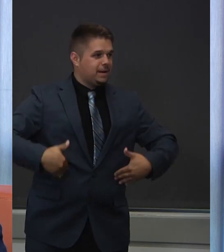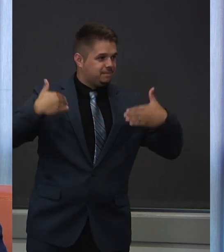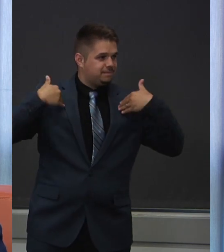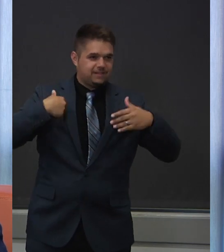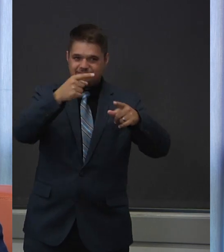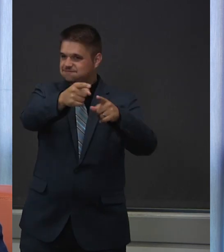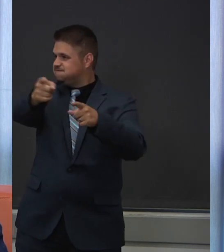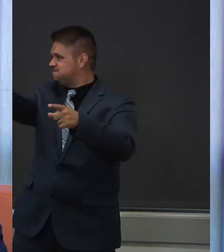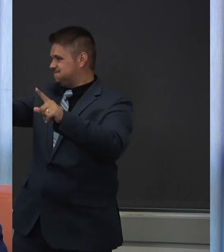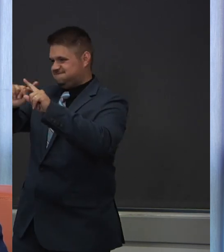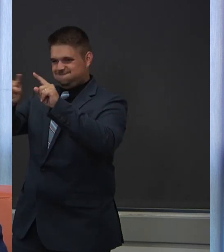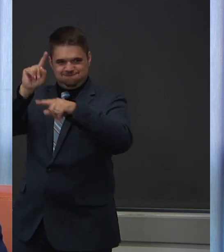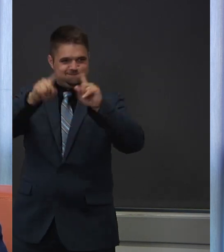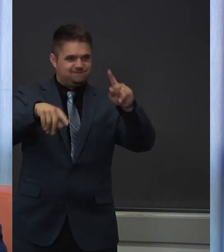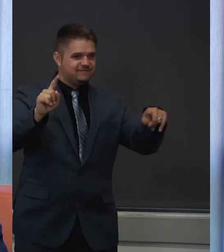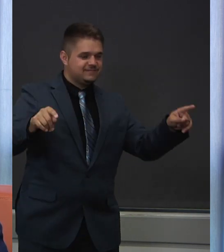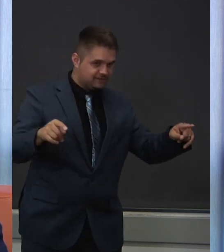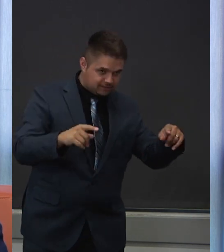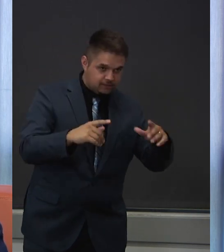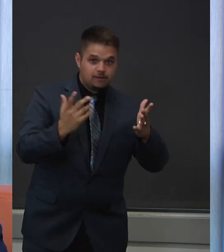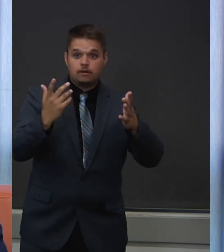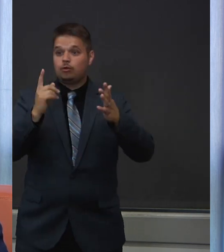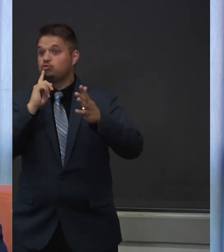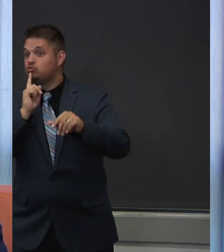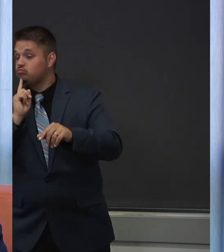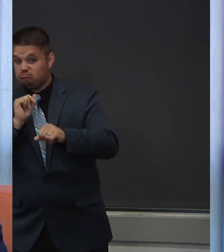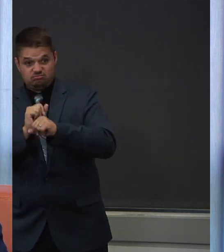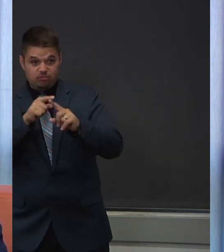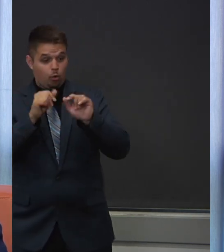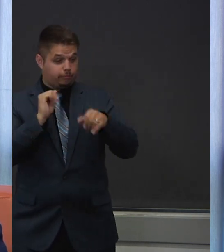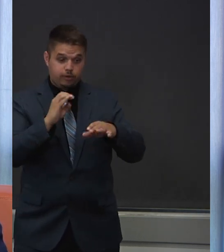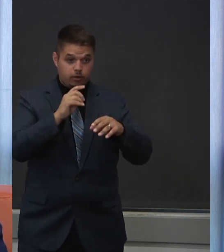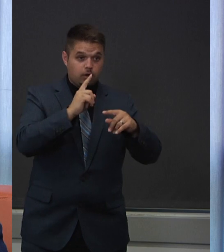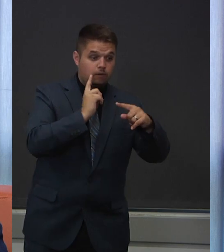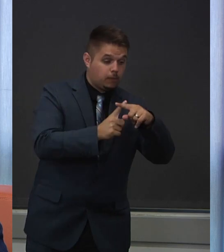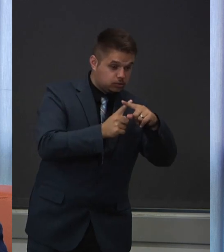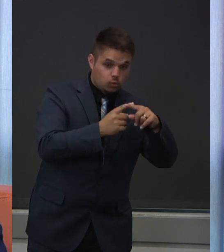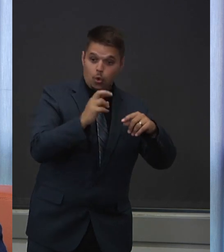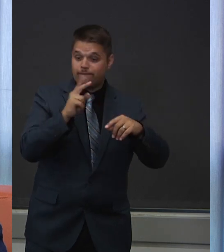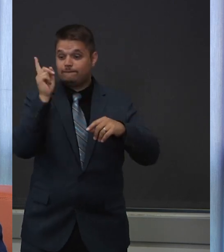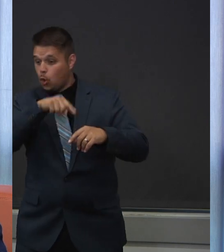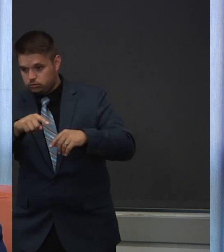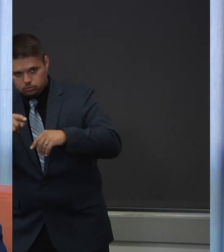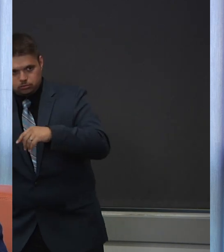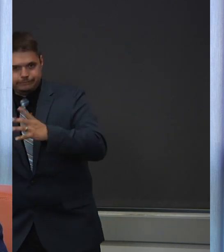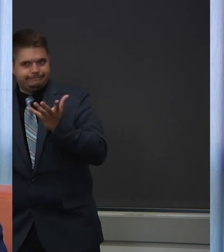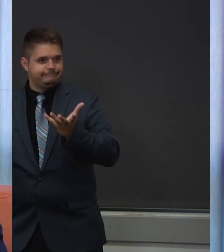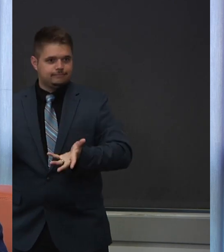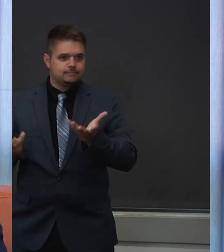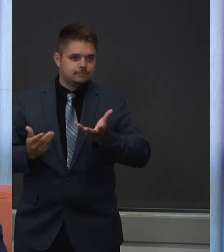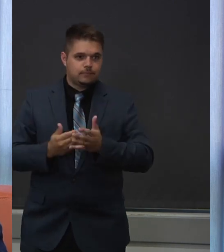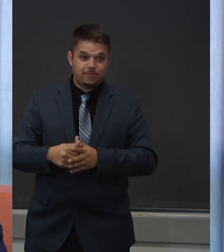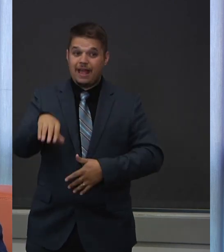false positives and false negatives with that. We also don't know yet the extent to which